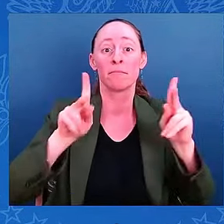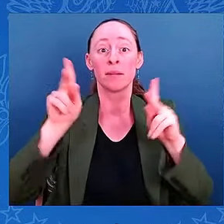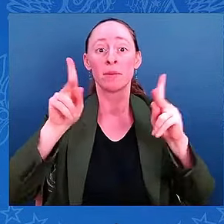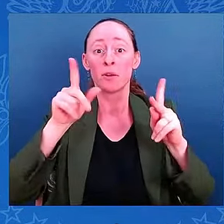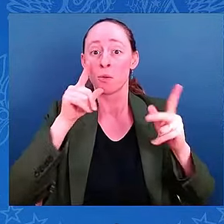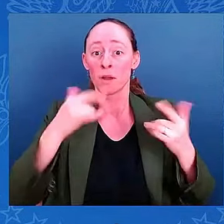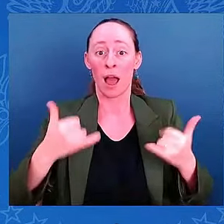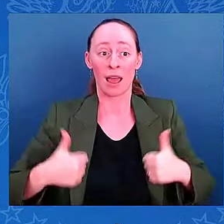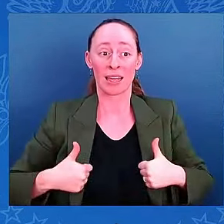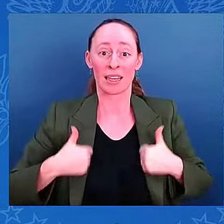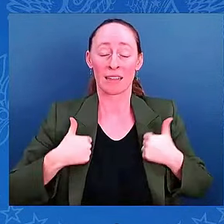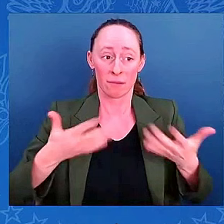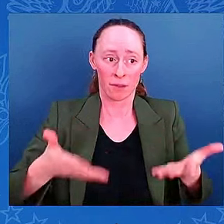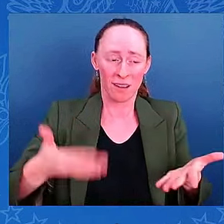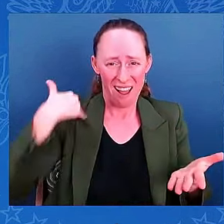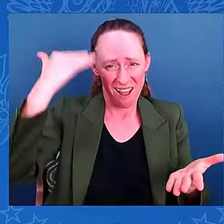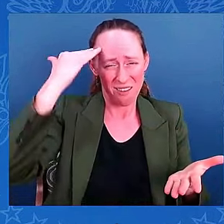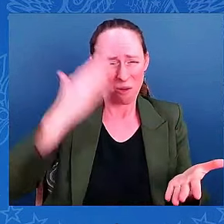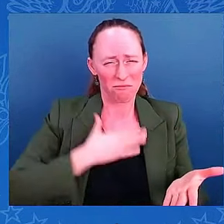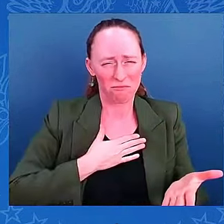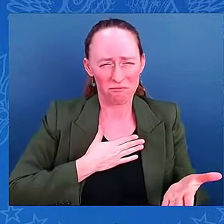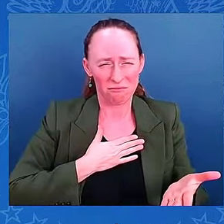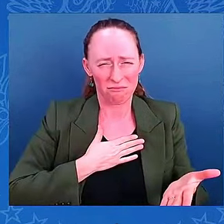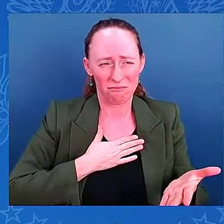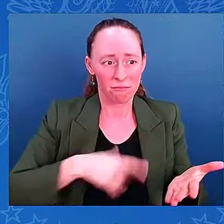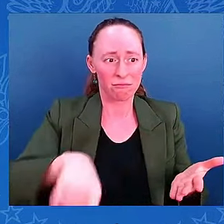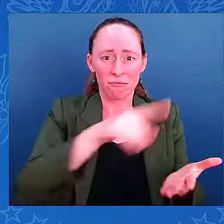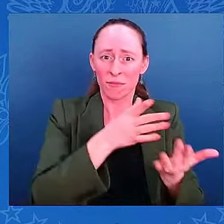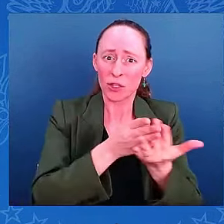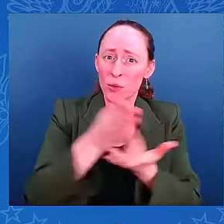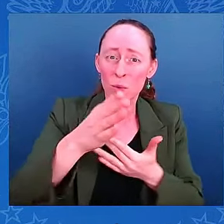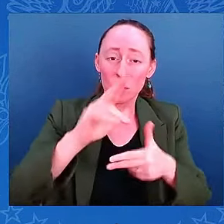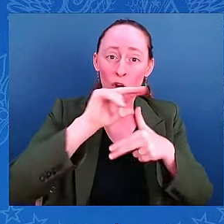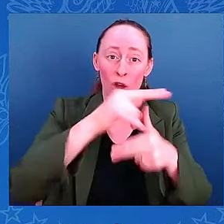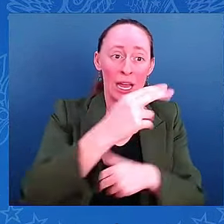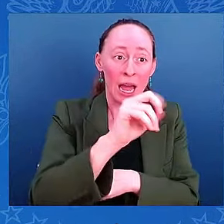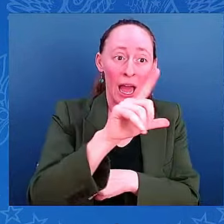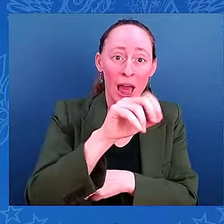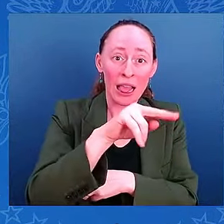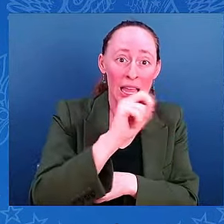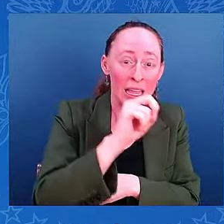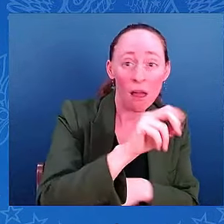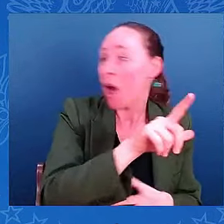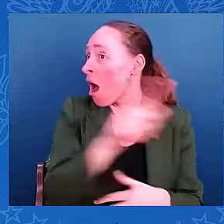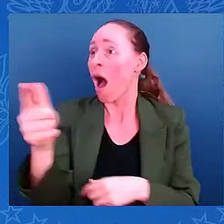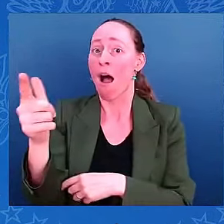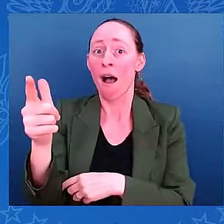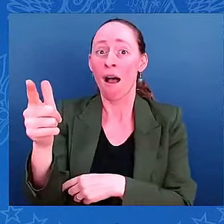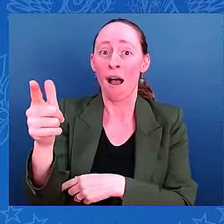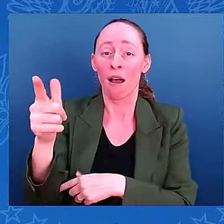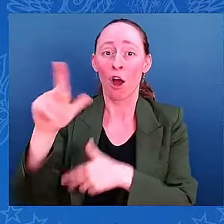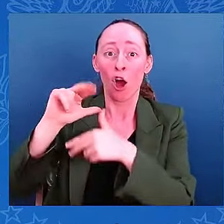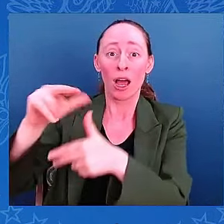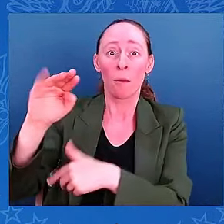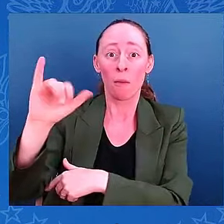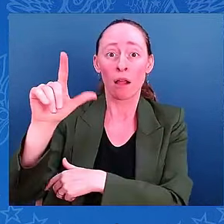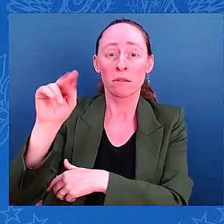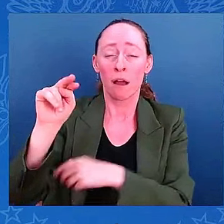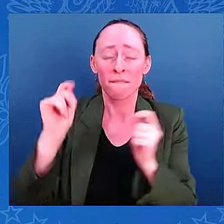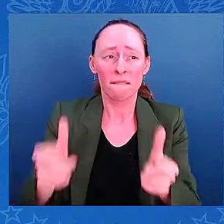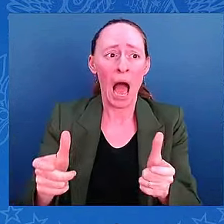storms in two weeks. I want to thank everyone who has followed local guidance to evacuate ahead of landfall.